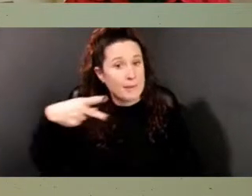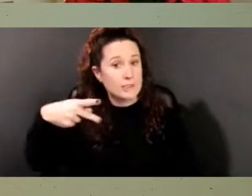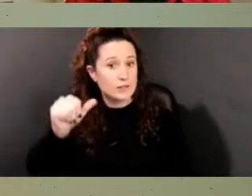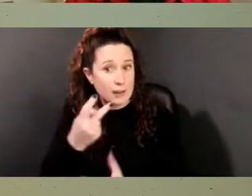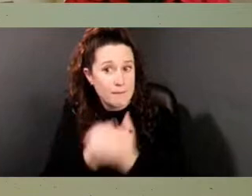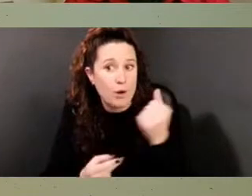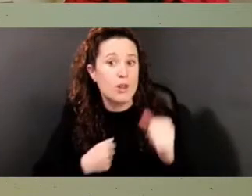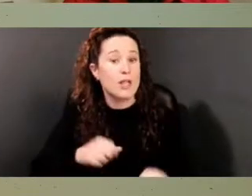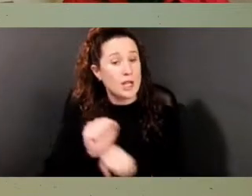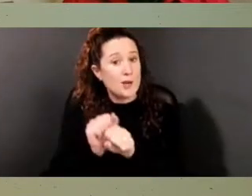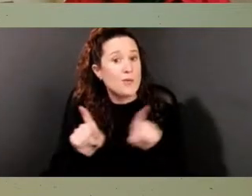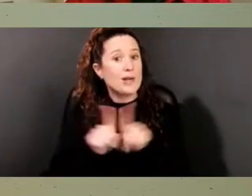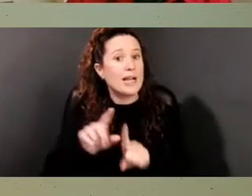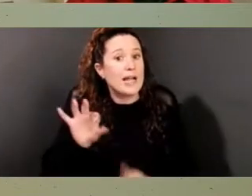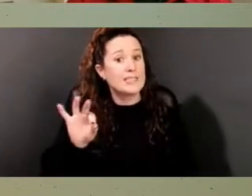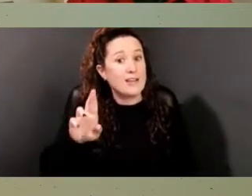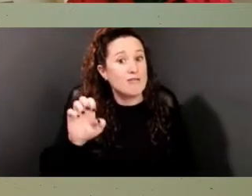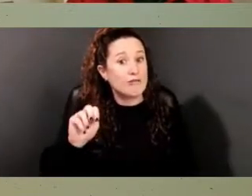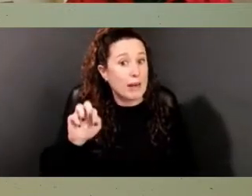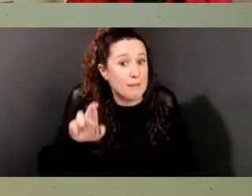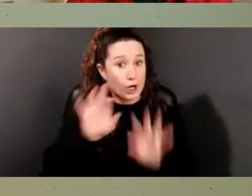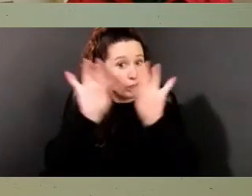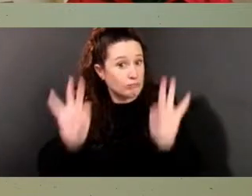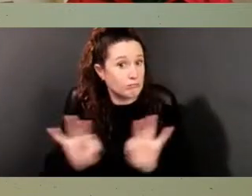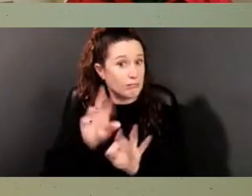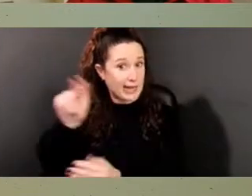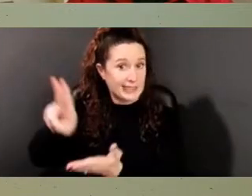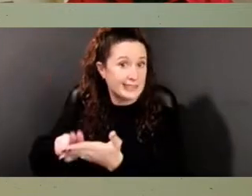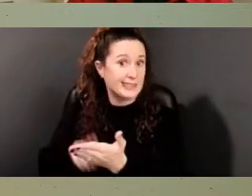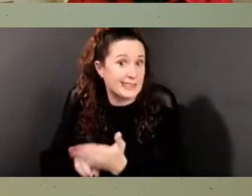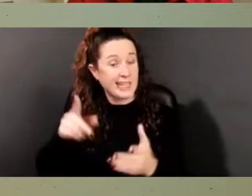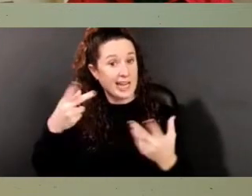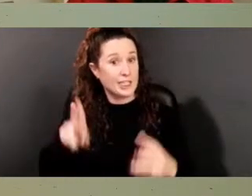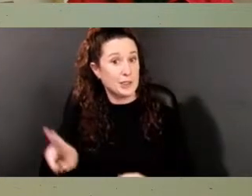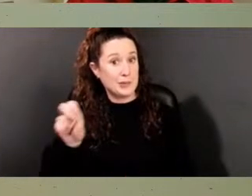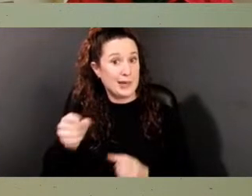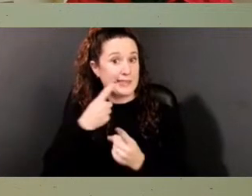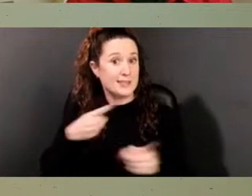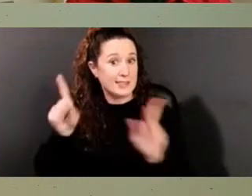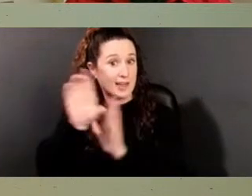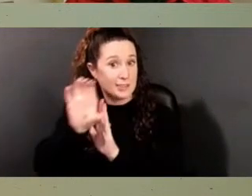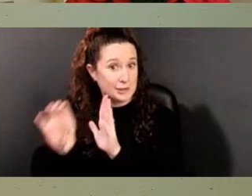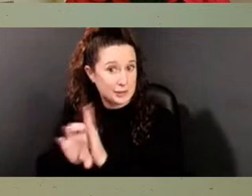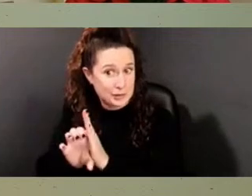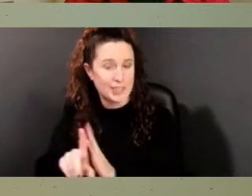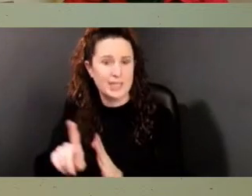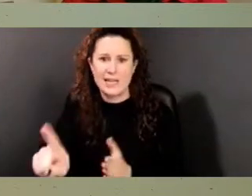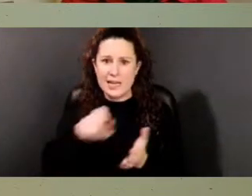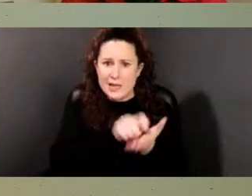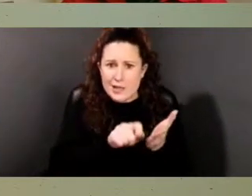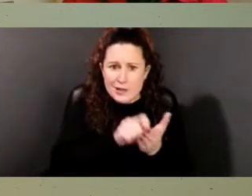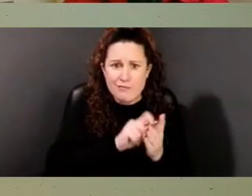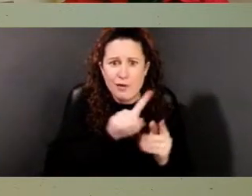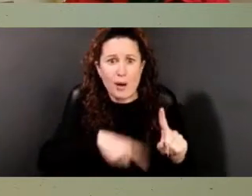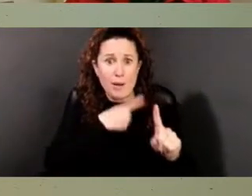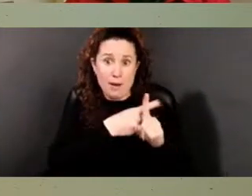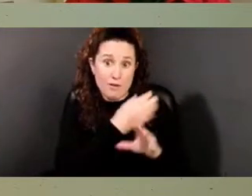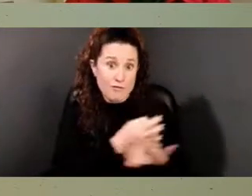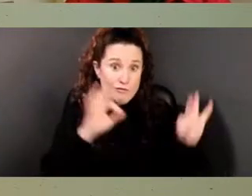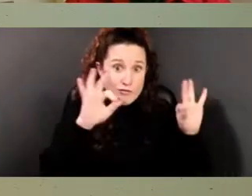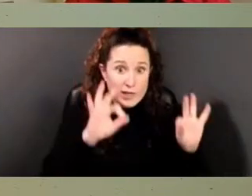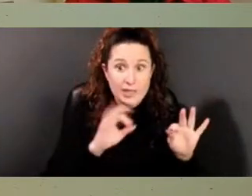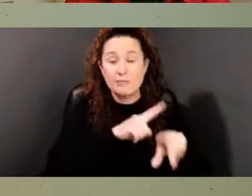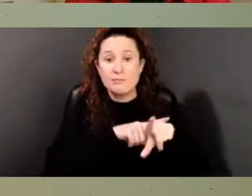and signer of the U.S. Constitution. He wrote of freedom while holding men, women, and children in